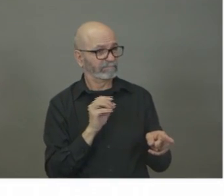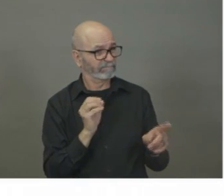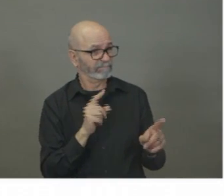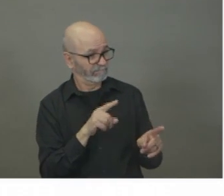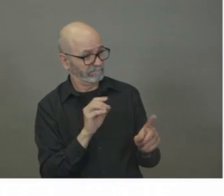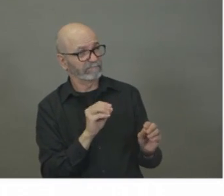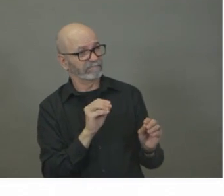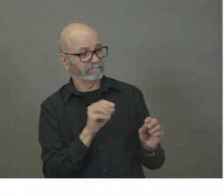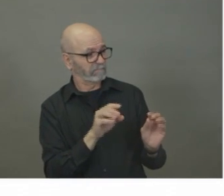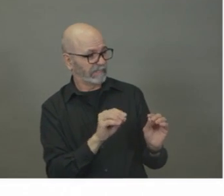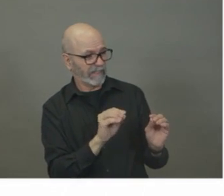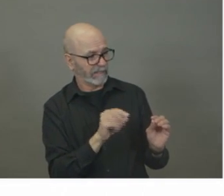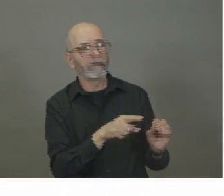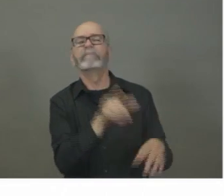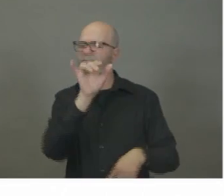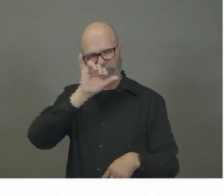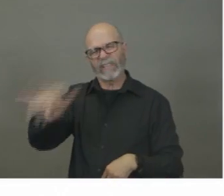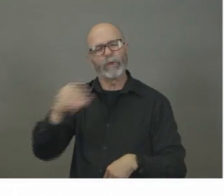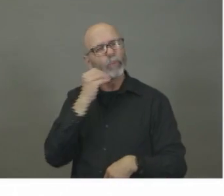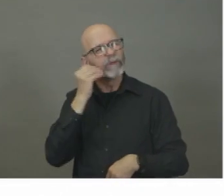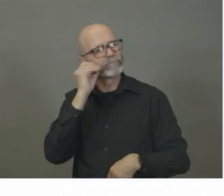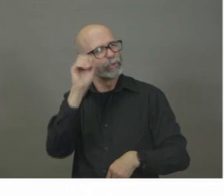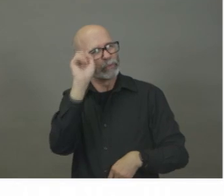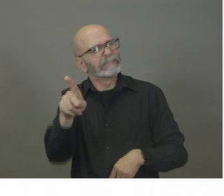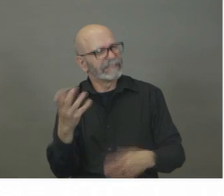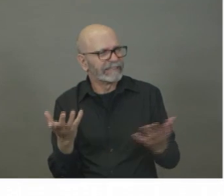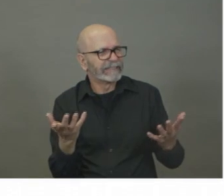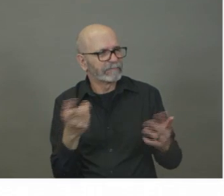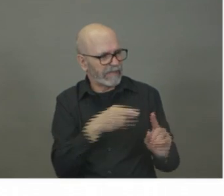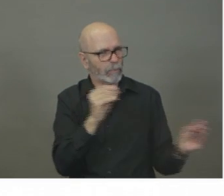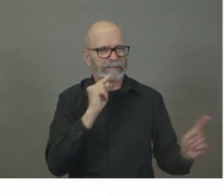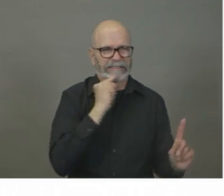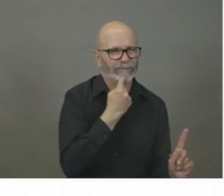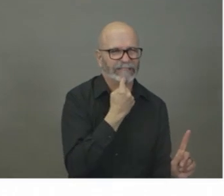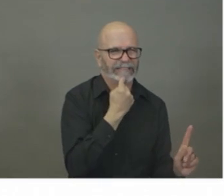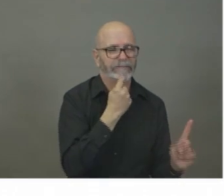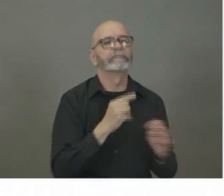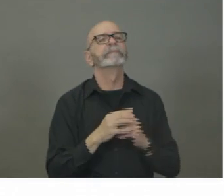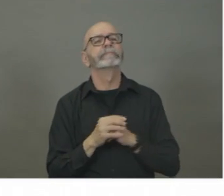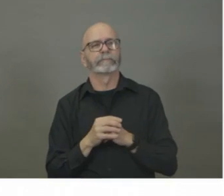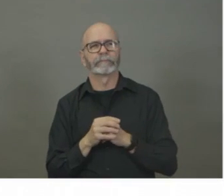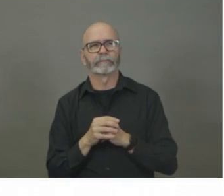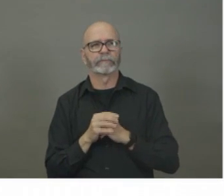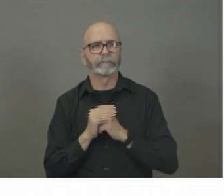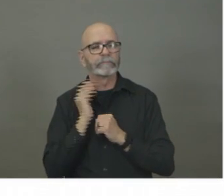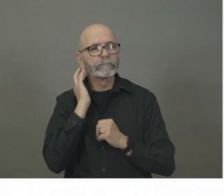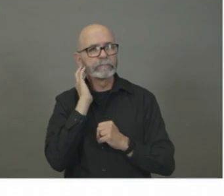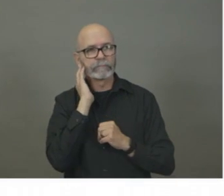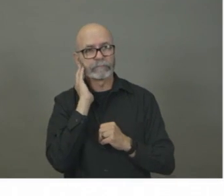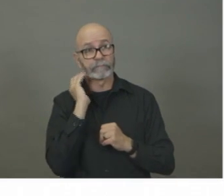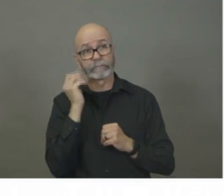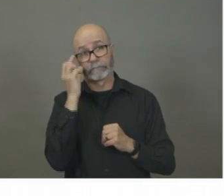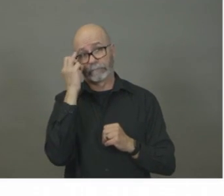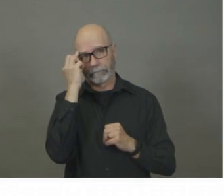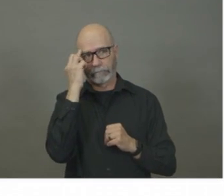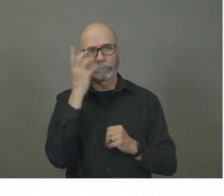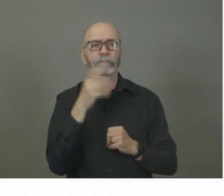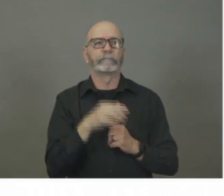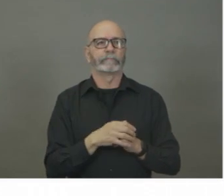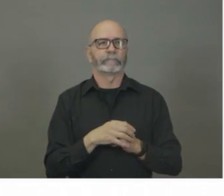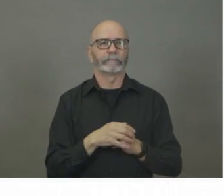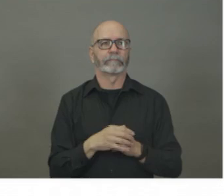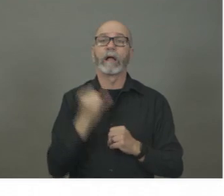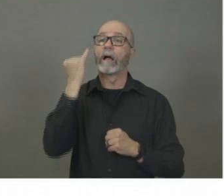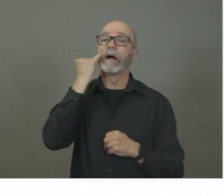So we're rapidly building that capacity around that. So what is your advice to non-public sector workers who